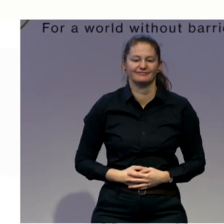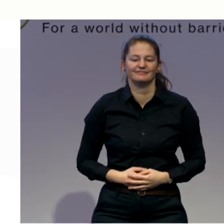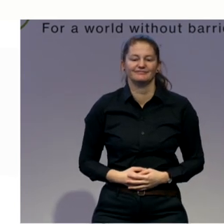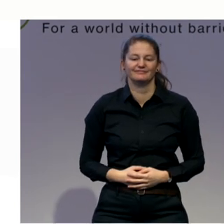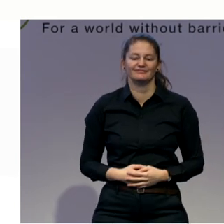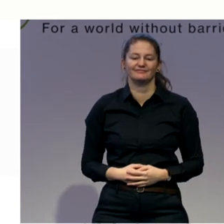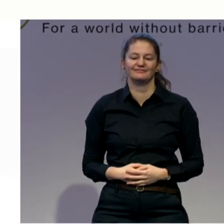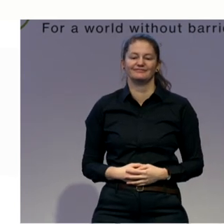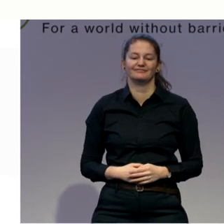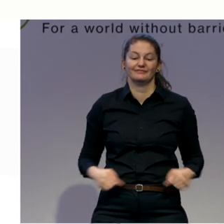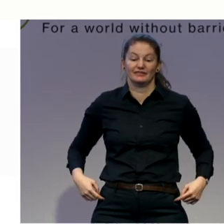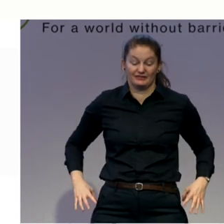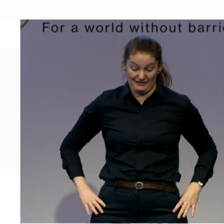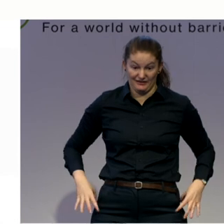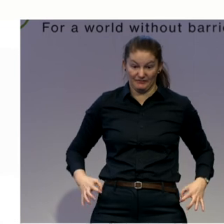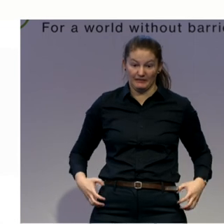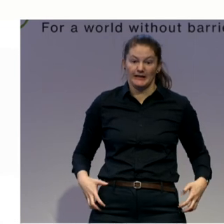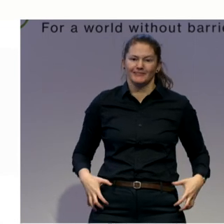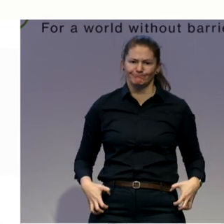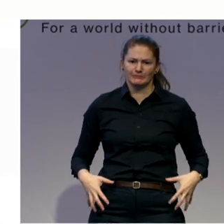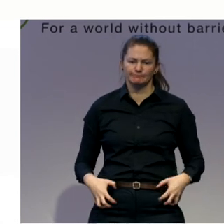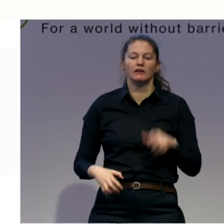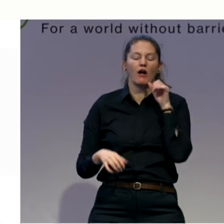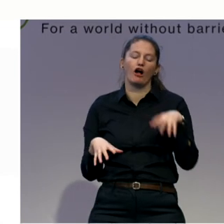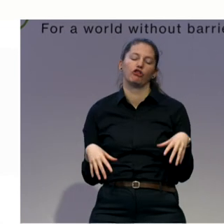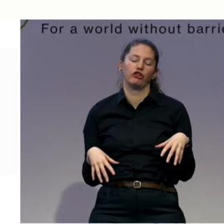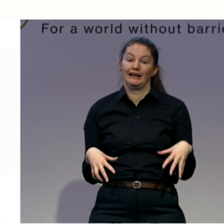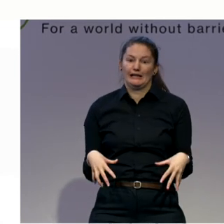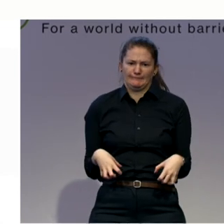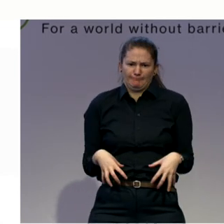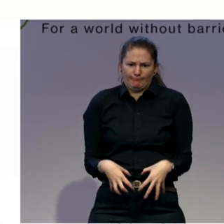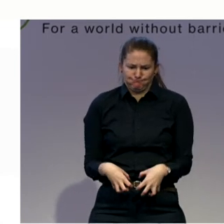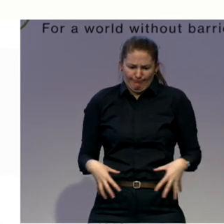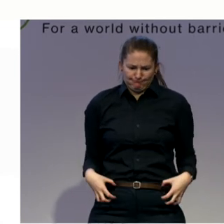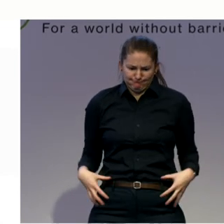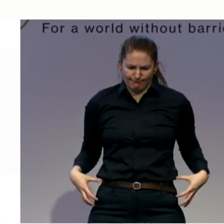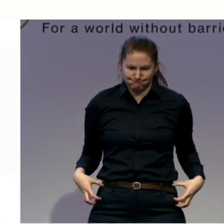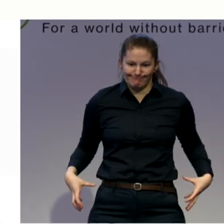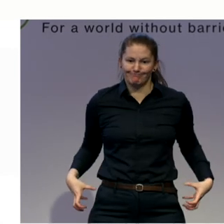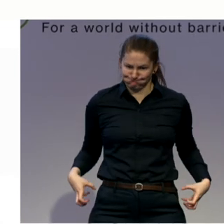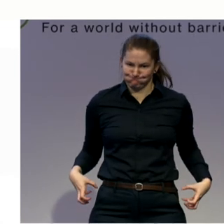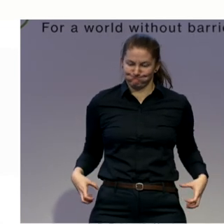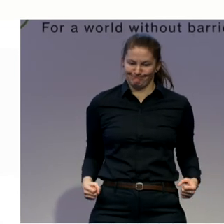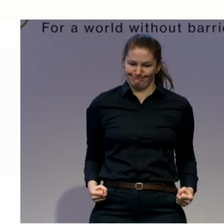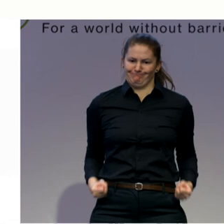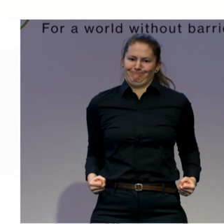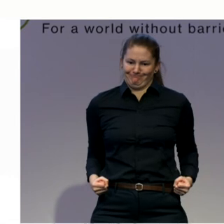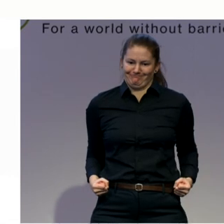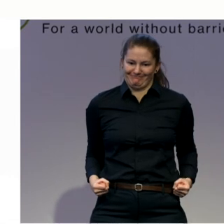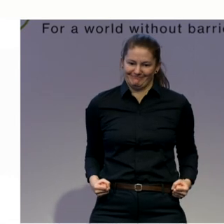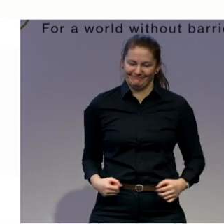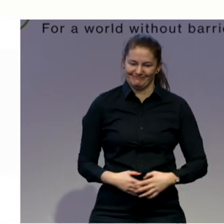here. Then go, the actual pull-in begins just on the top of your pubic bone.